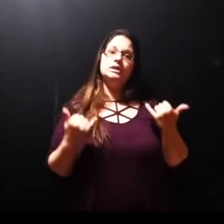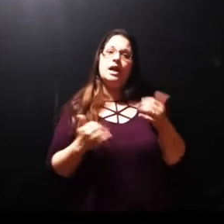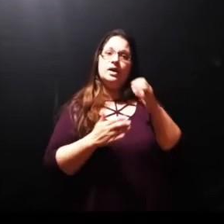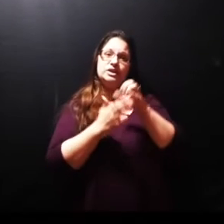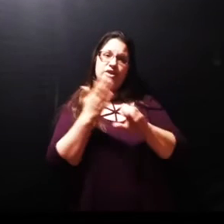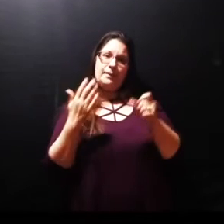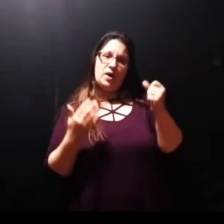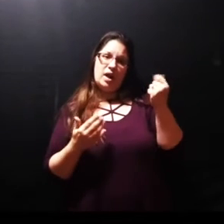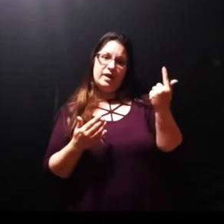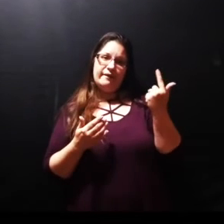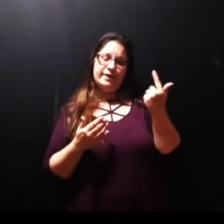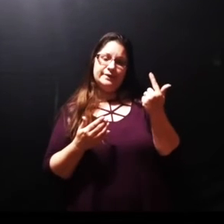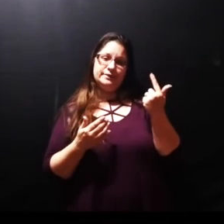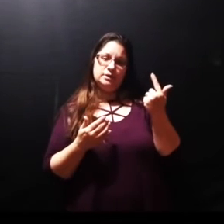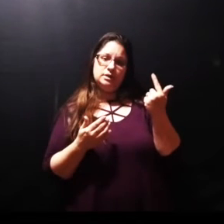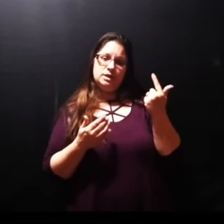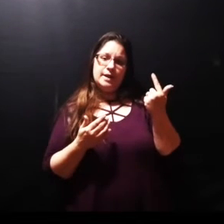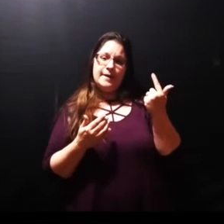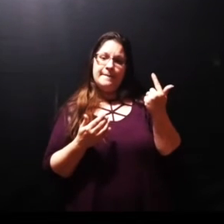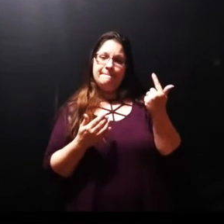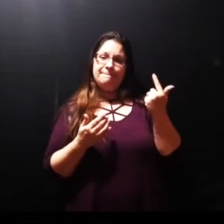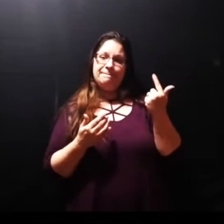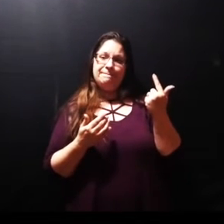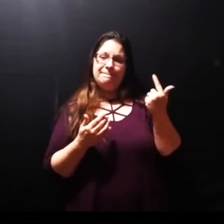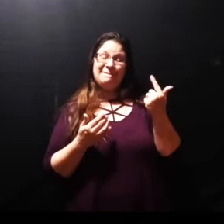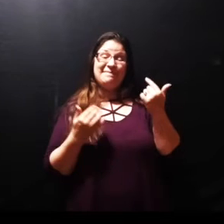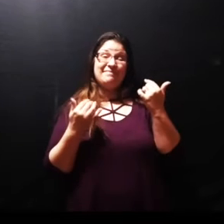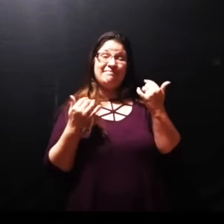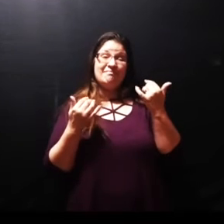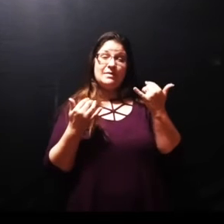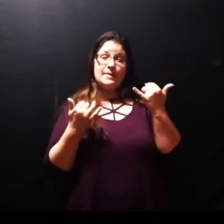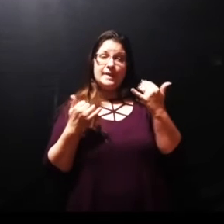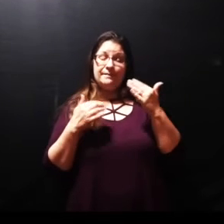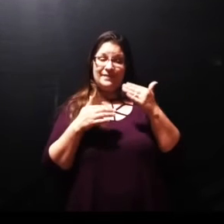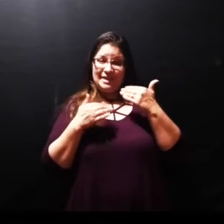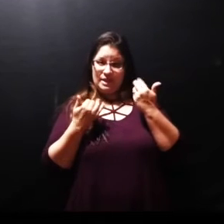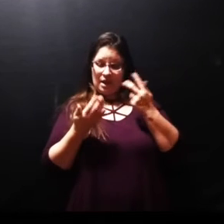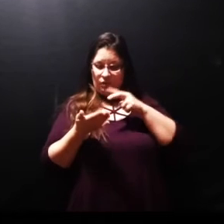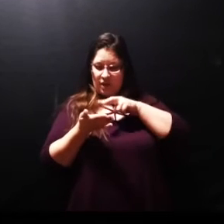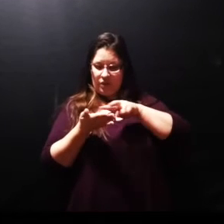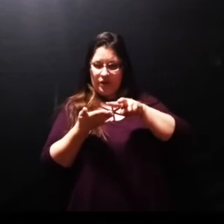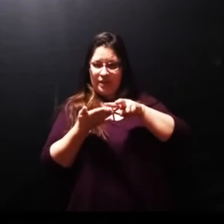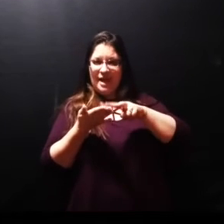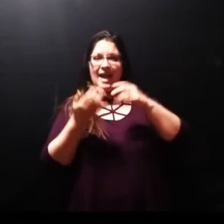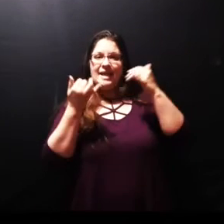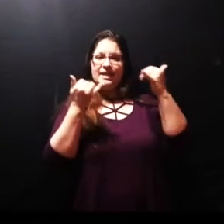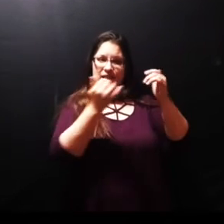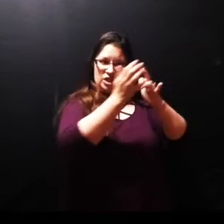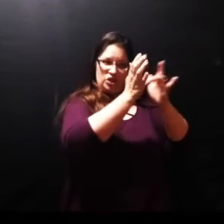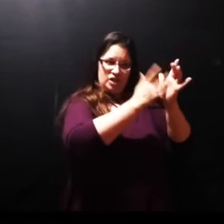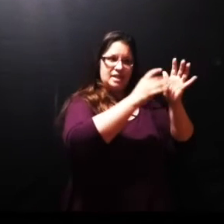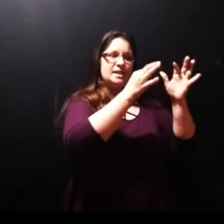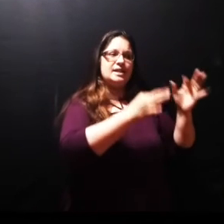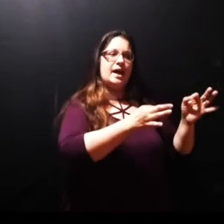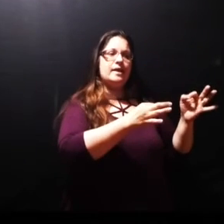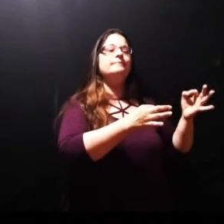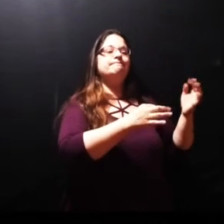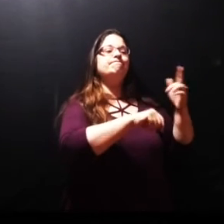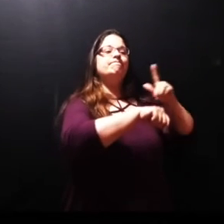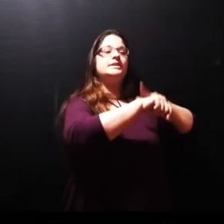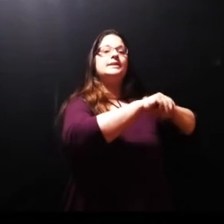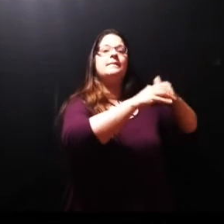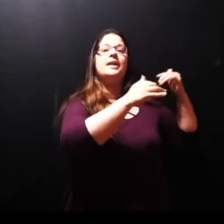John chapter 11 verse 7 after the second day Jesus says to his disciples now it's time to travel time for us to go to